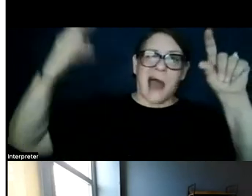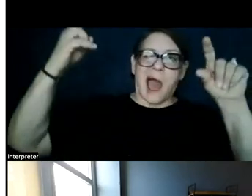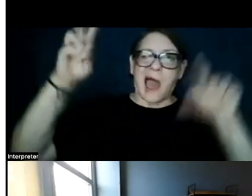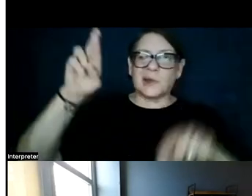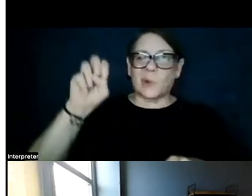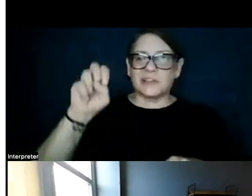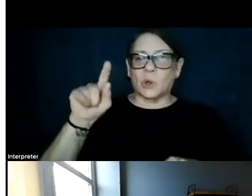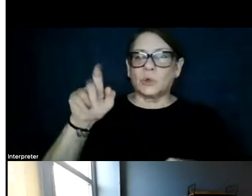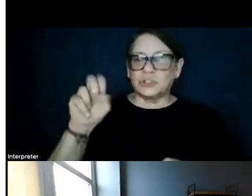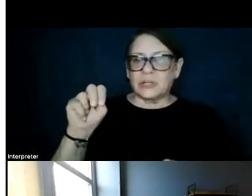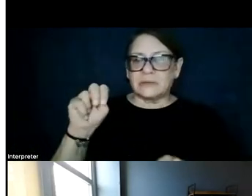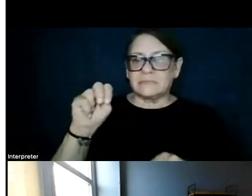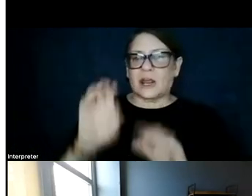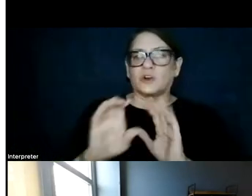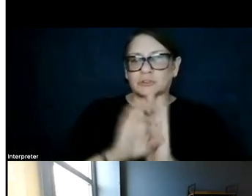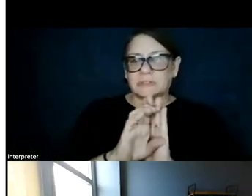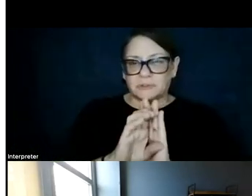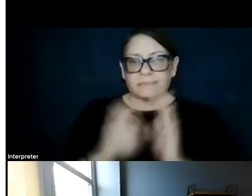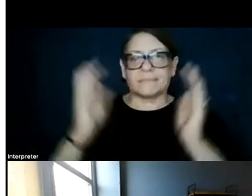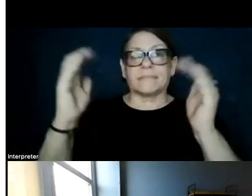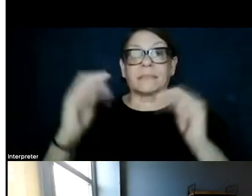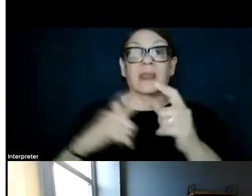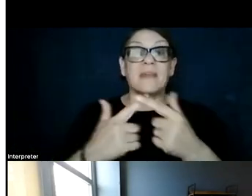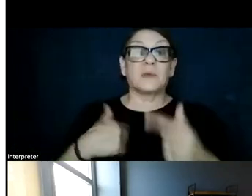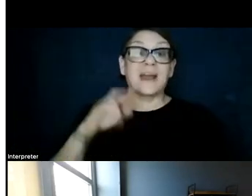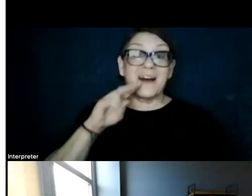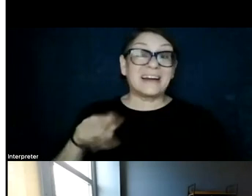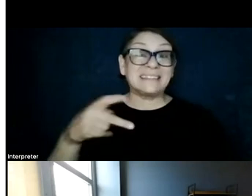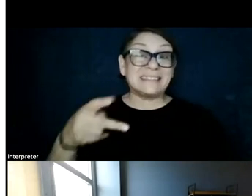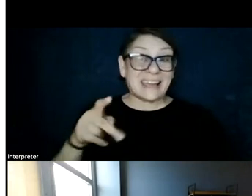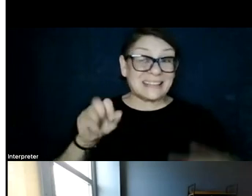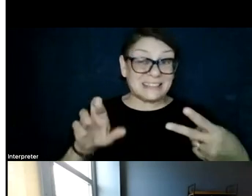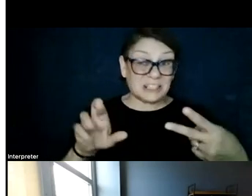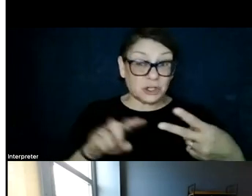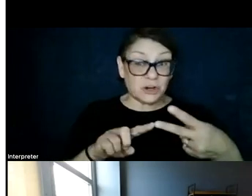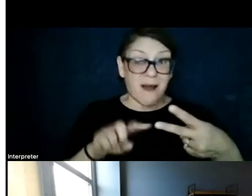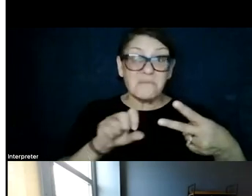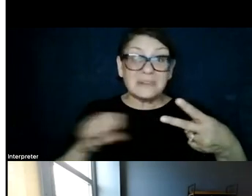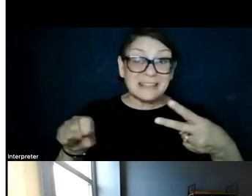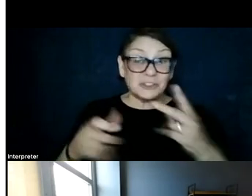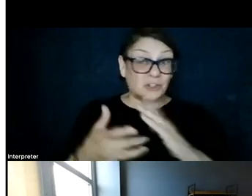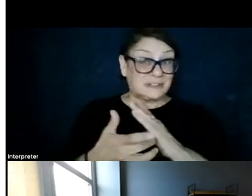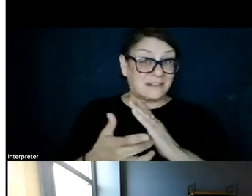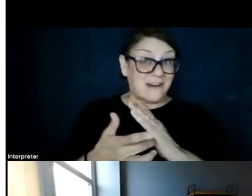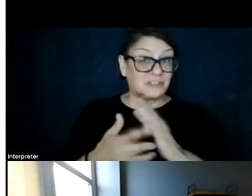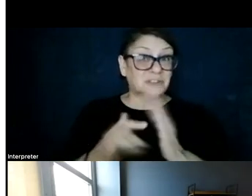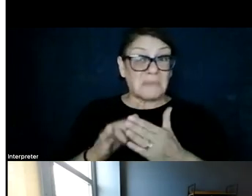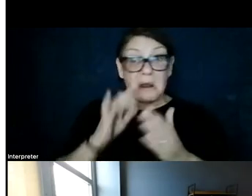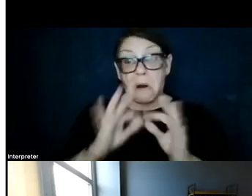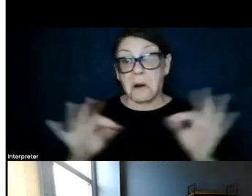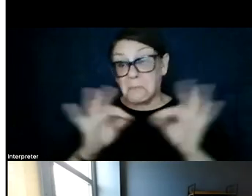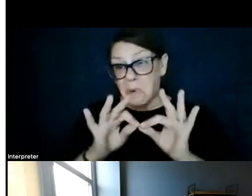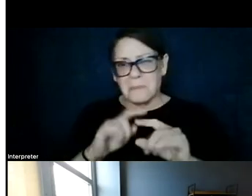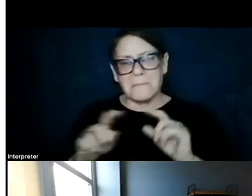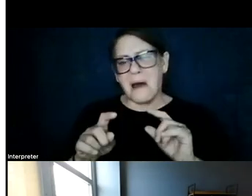characterization. And then we have a second tier of potential technologies that are important, but